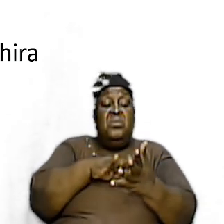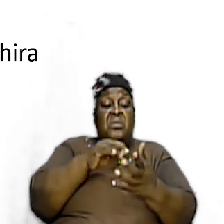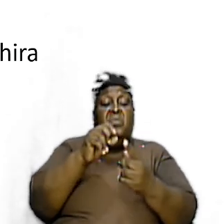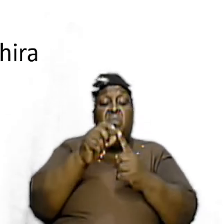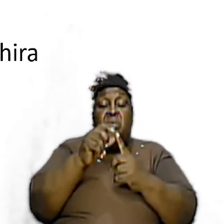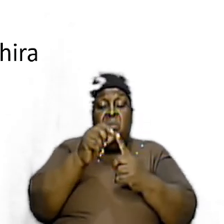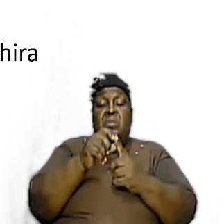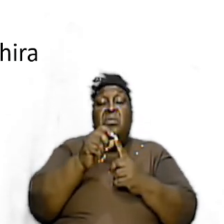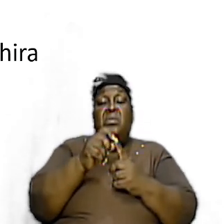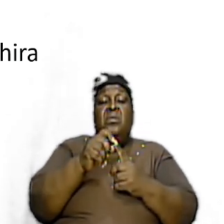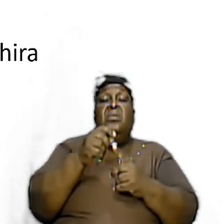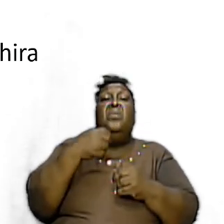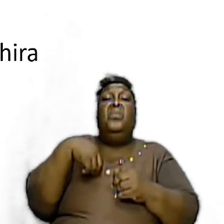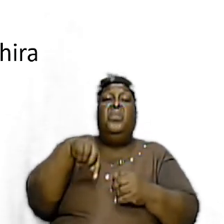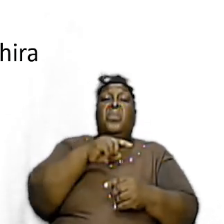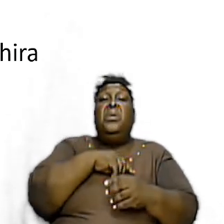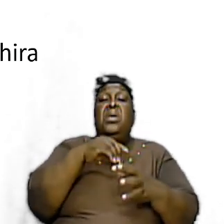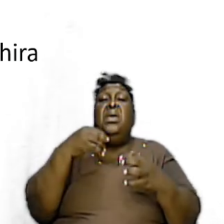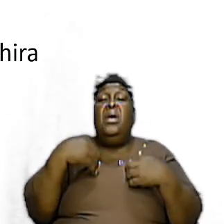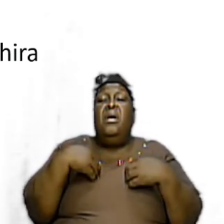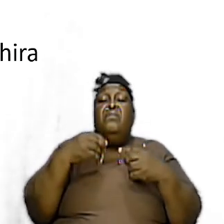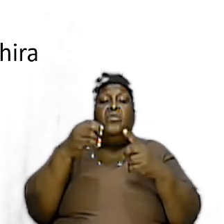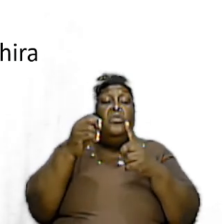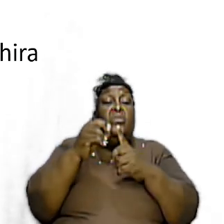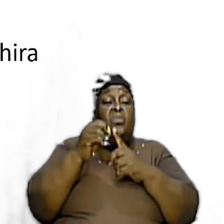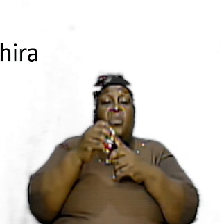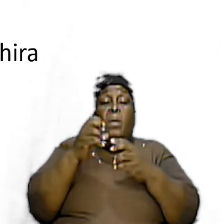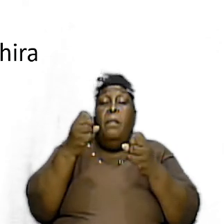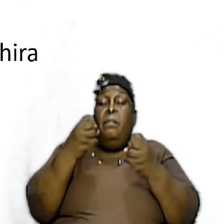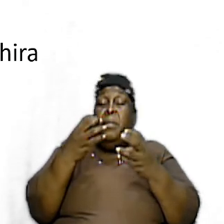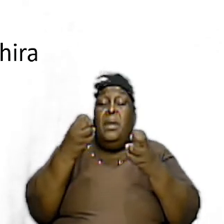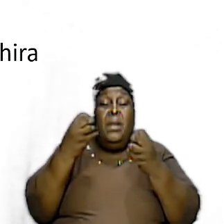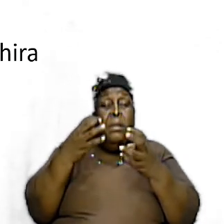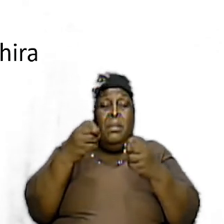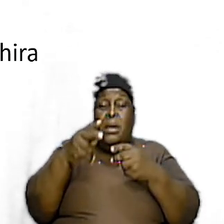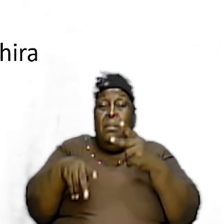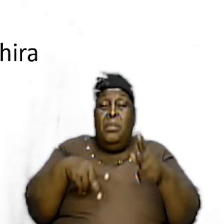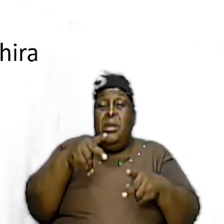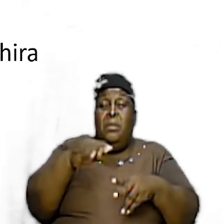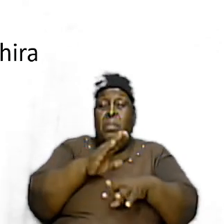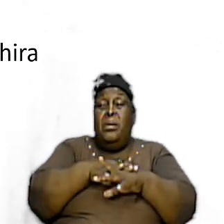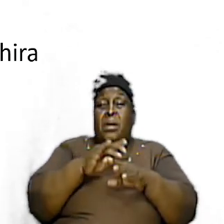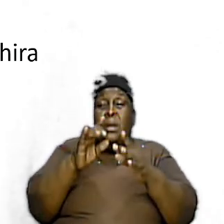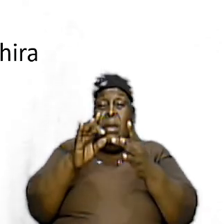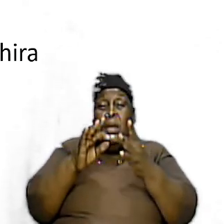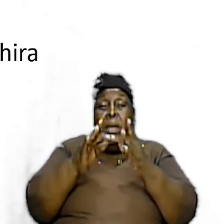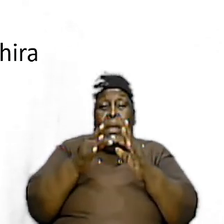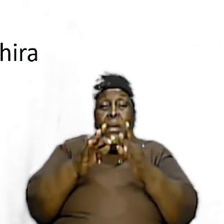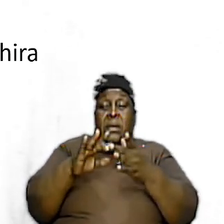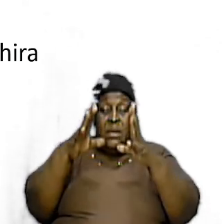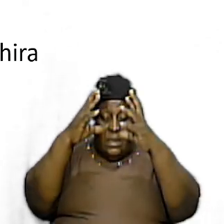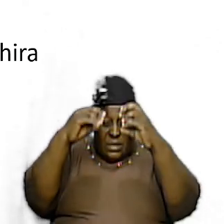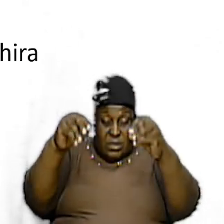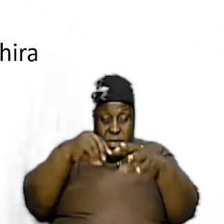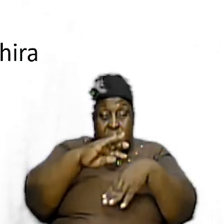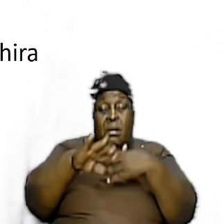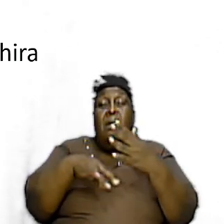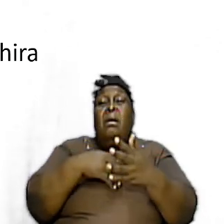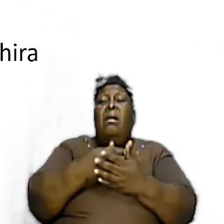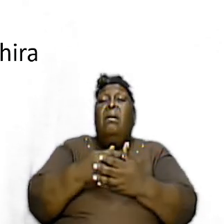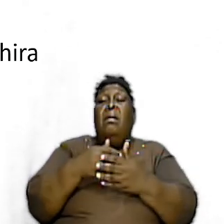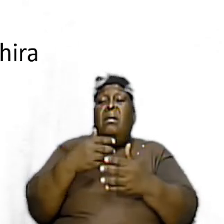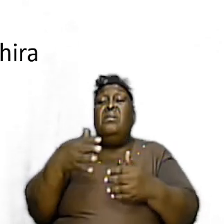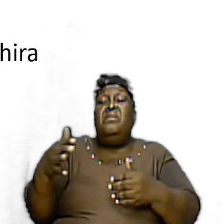into the word we have too many persons online over the world teaching all kind of things to the